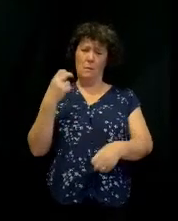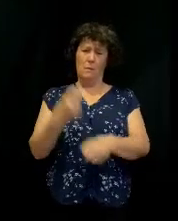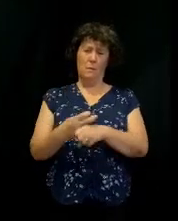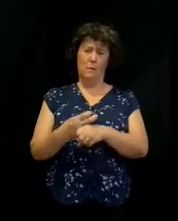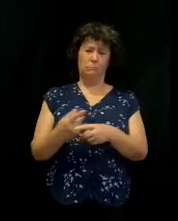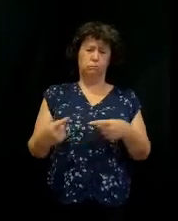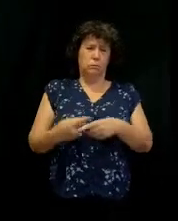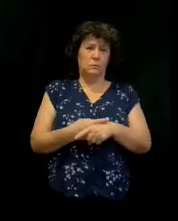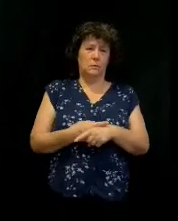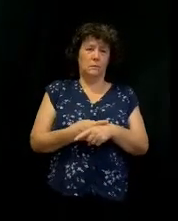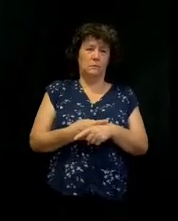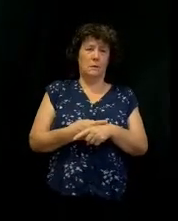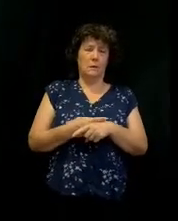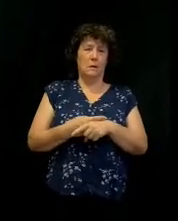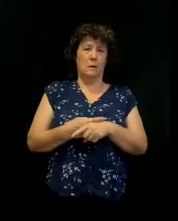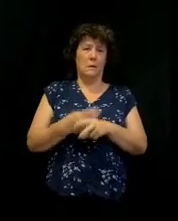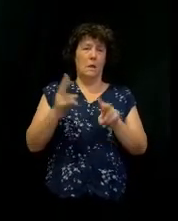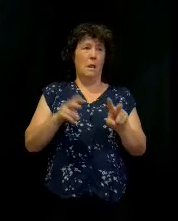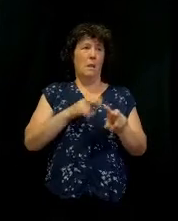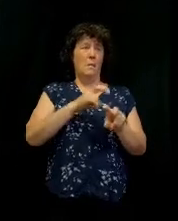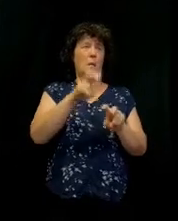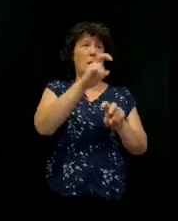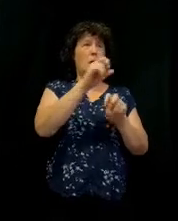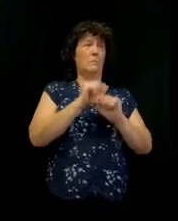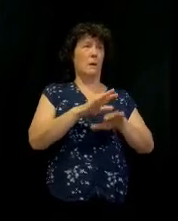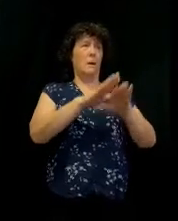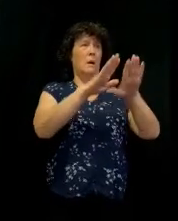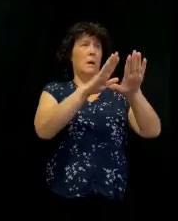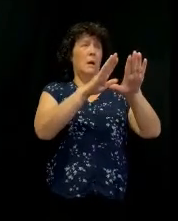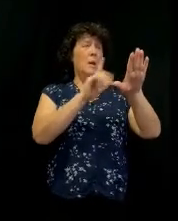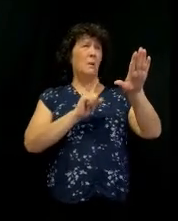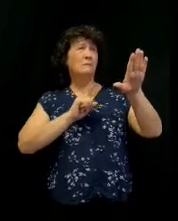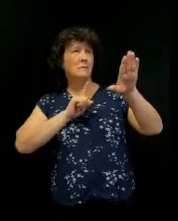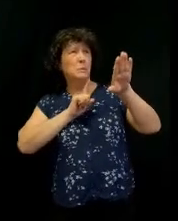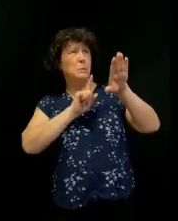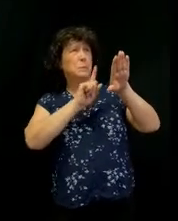A mountain climber is not surprised when the mountain gets steep and hard.